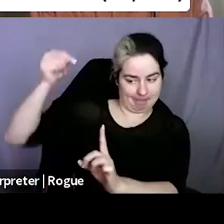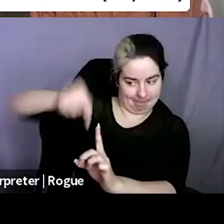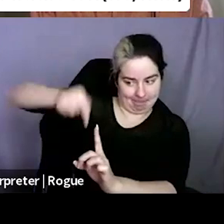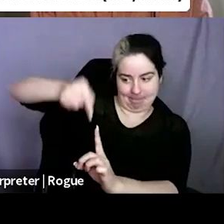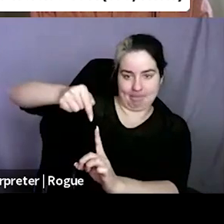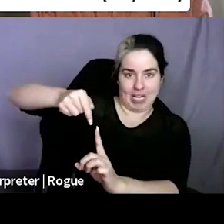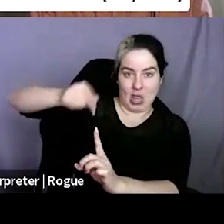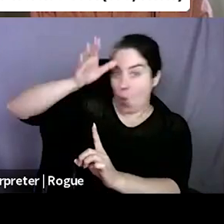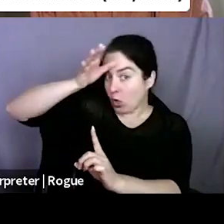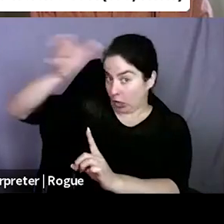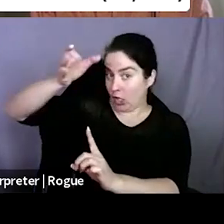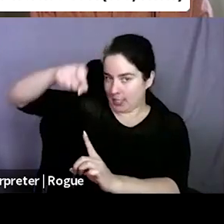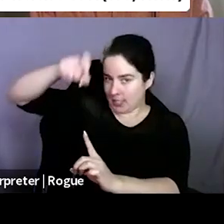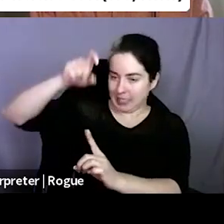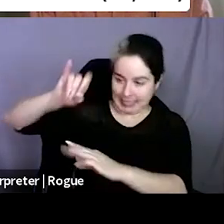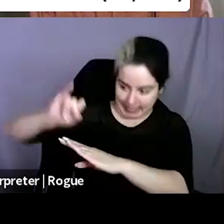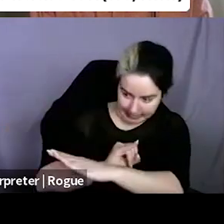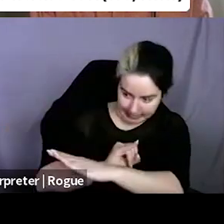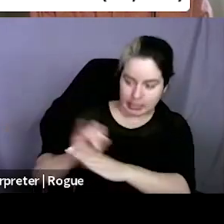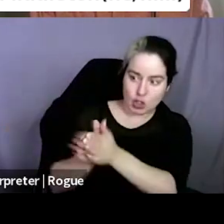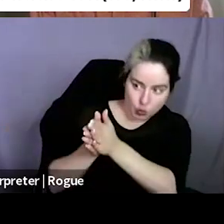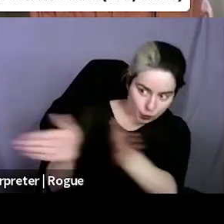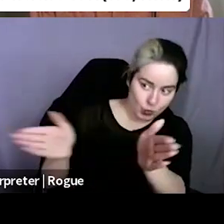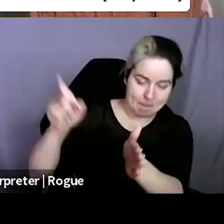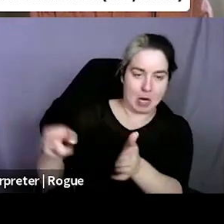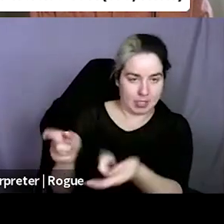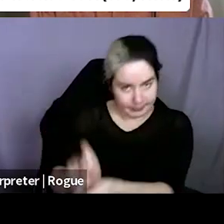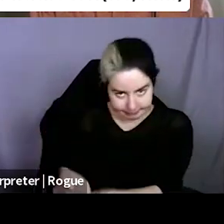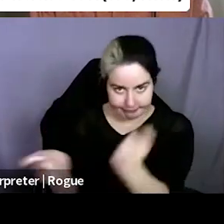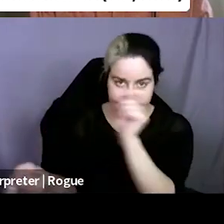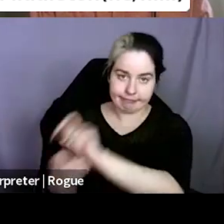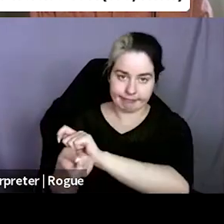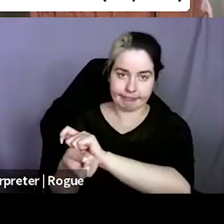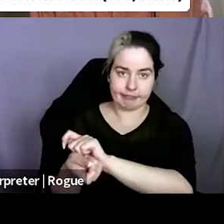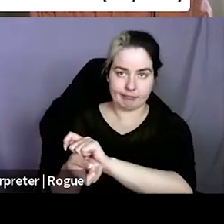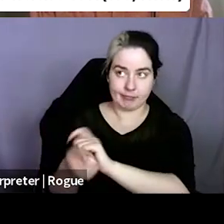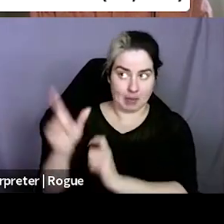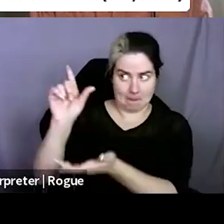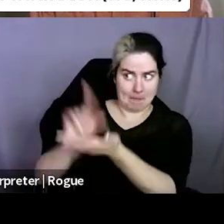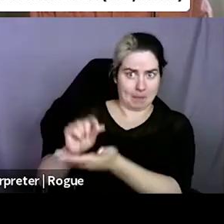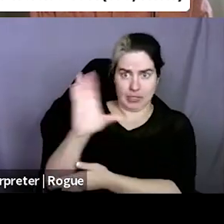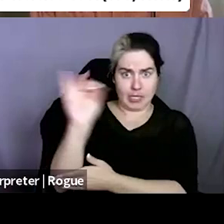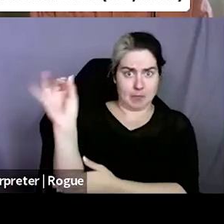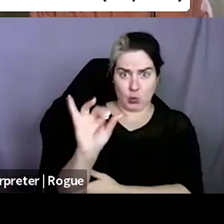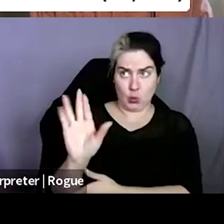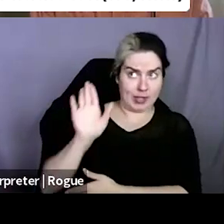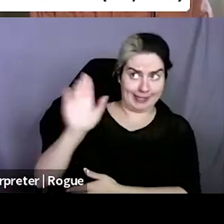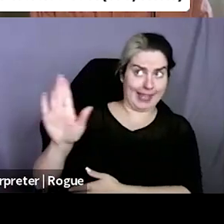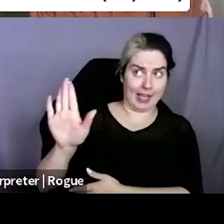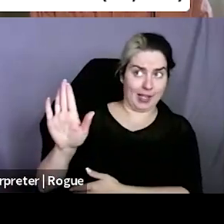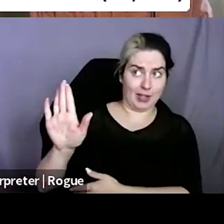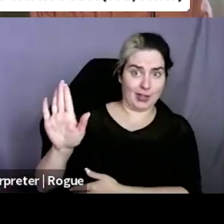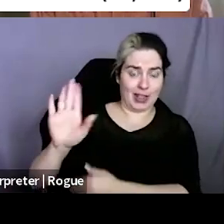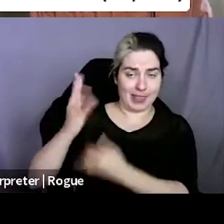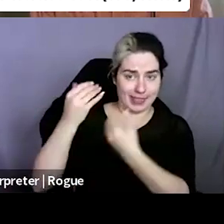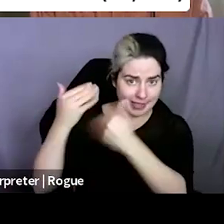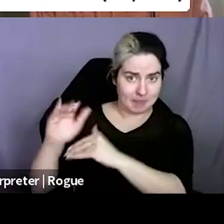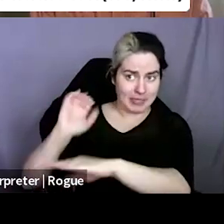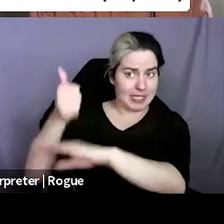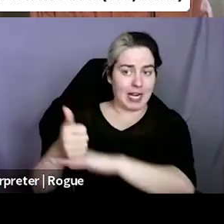as, as like an industry thing for the publishers as well, because this is not, this is not helping them by having to